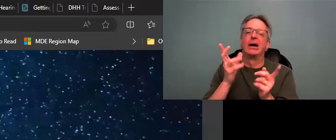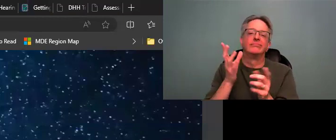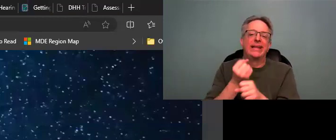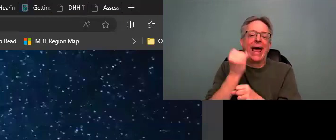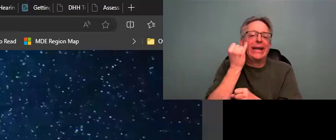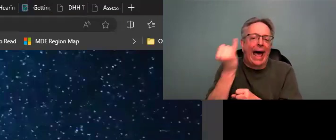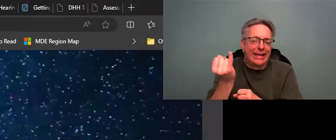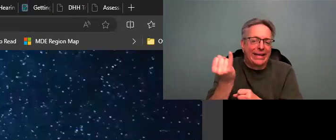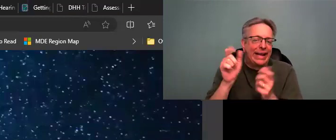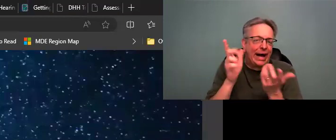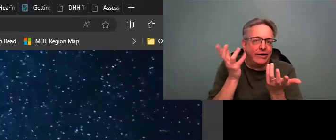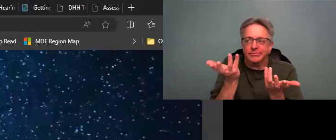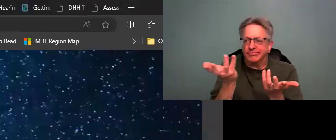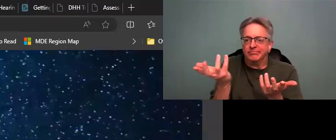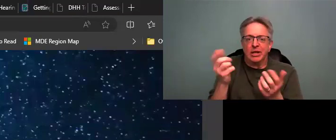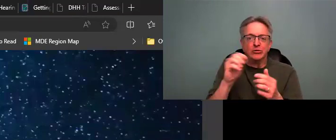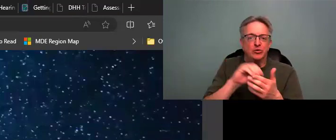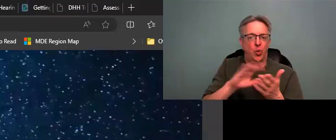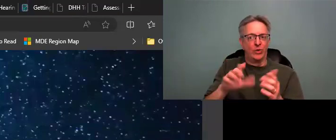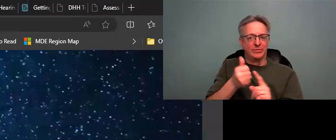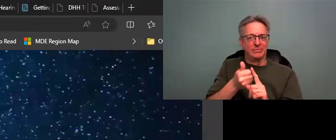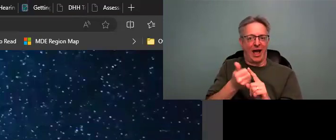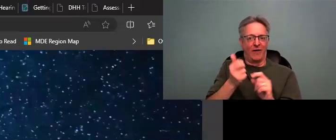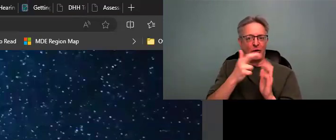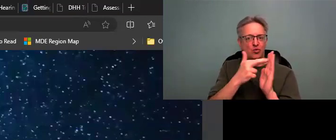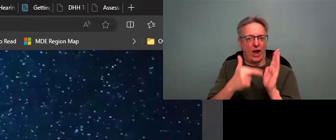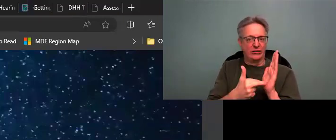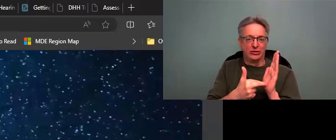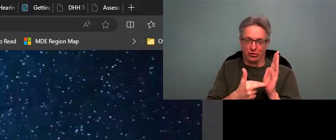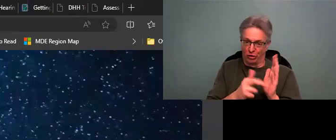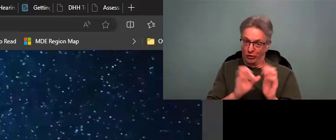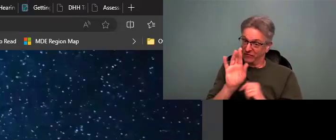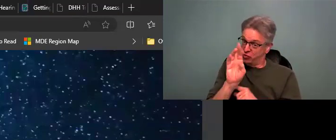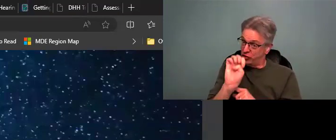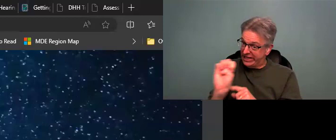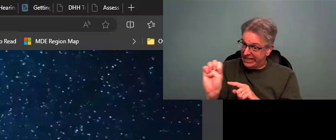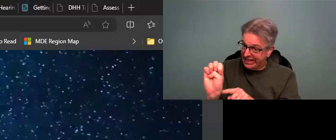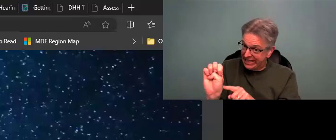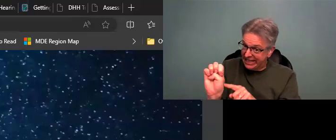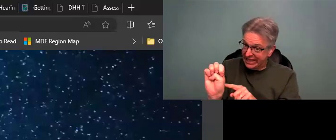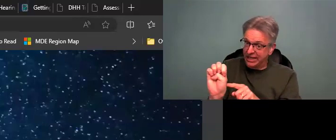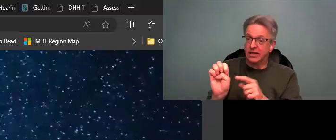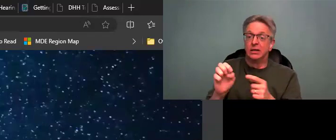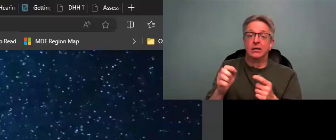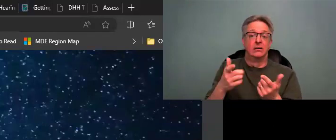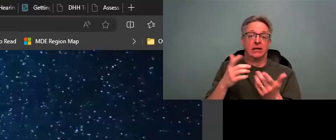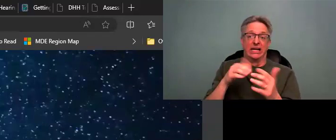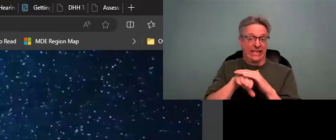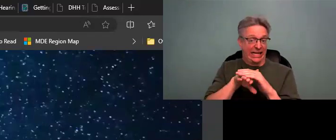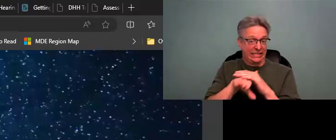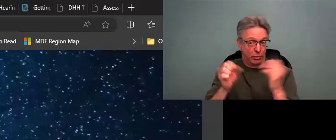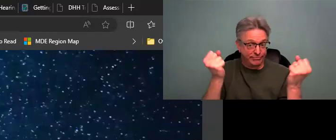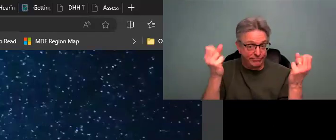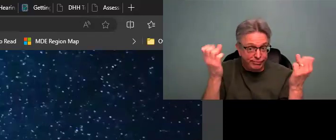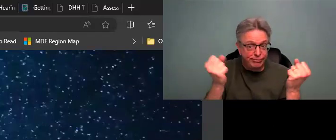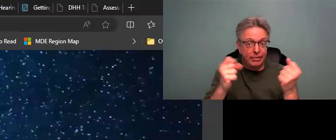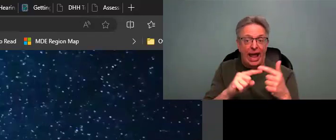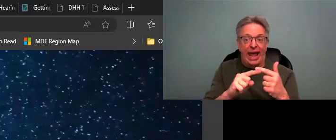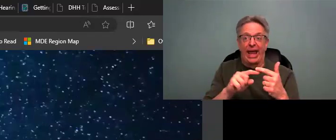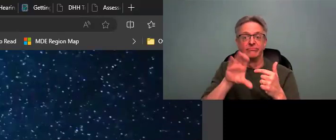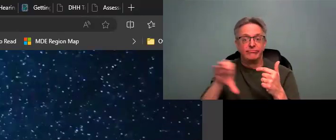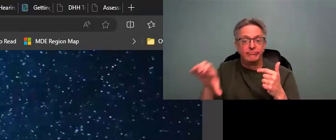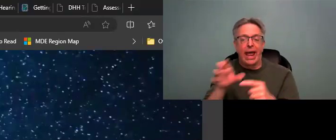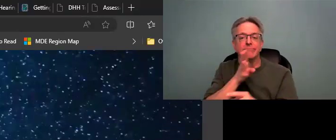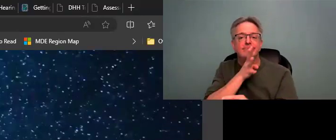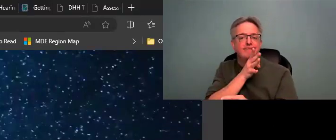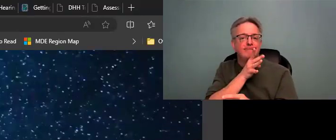Oh shoot. You have to sign in. But you get the idea of what this looks like. So a student can register. And this is free again. Uh,